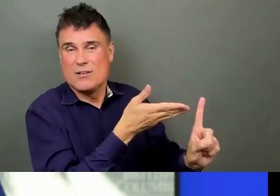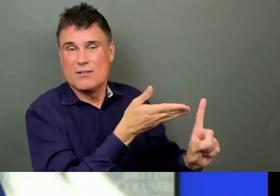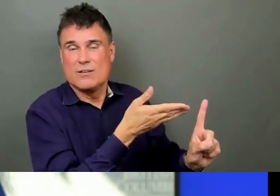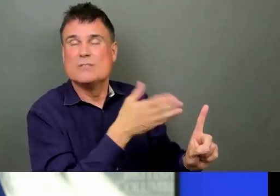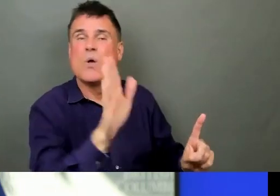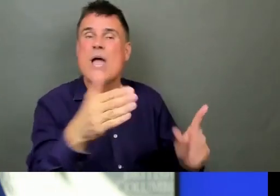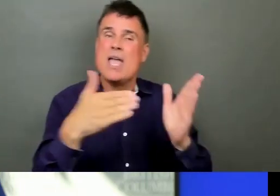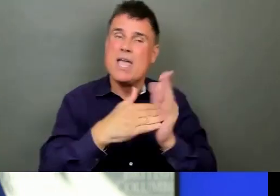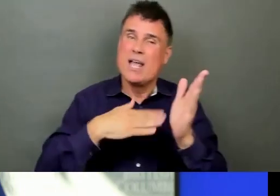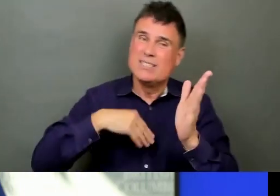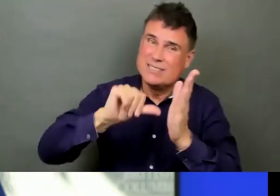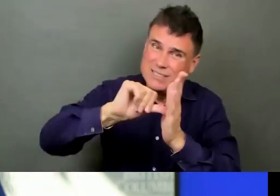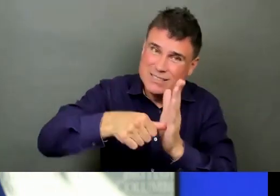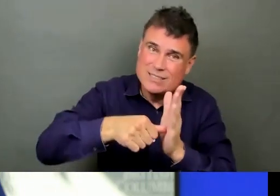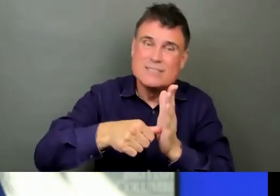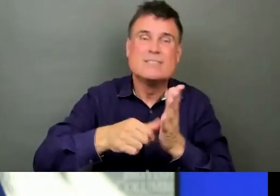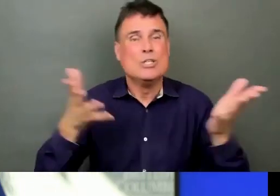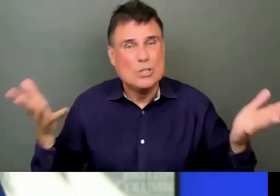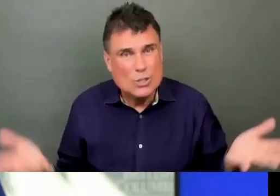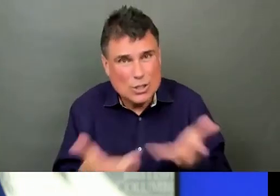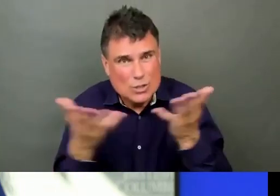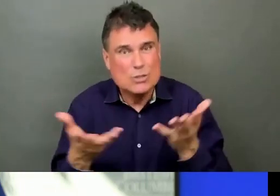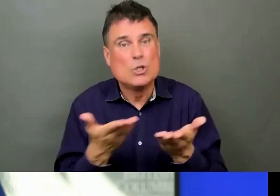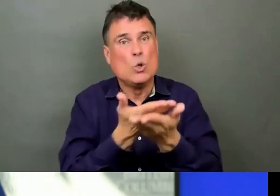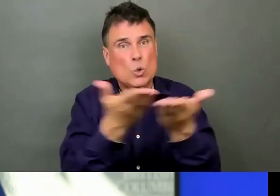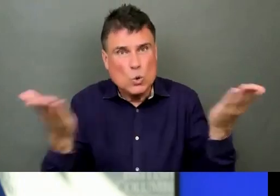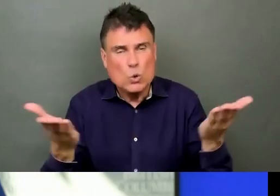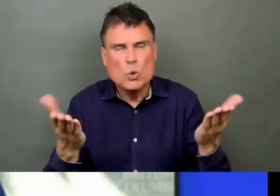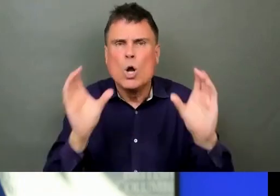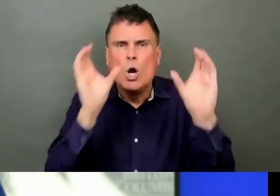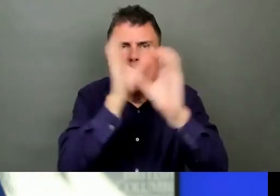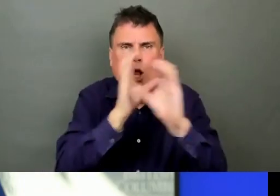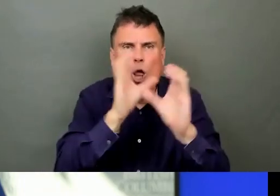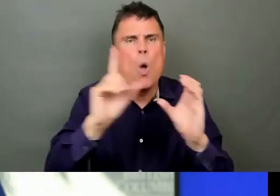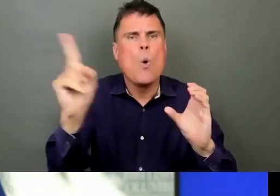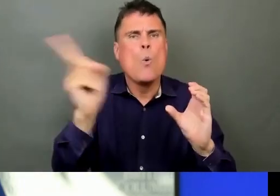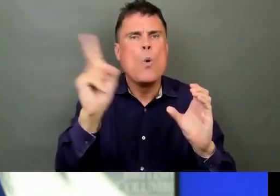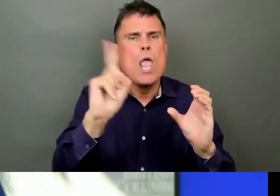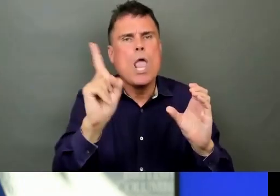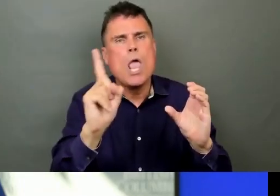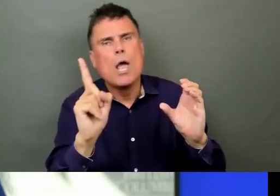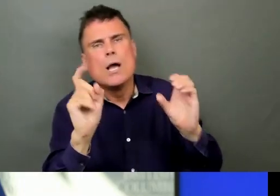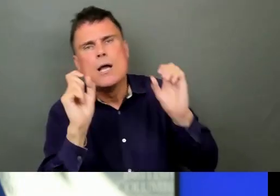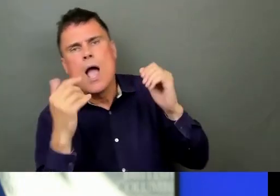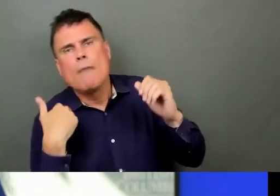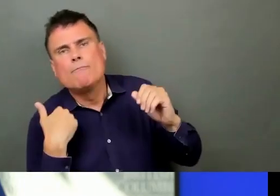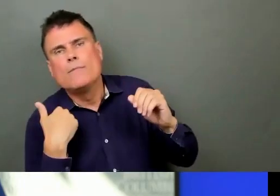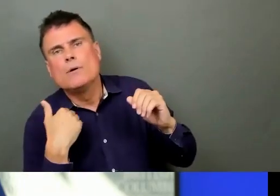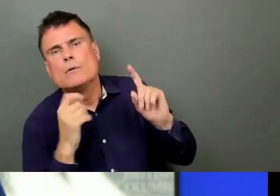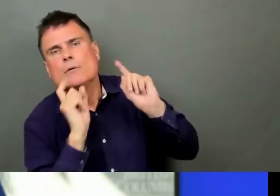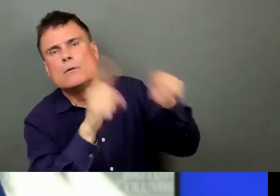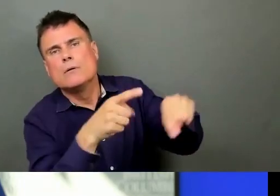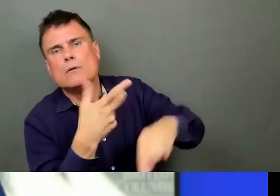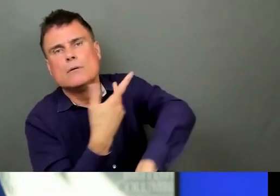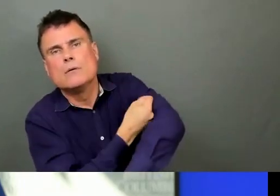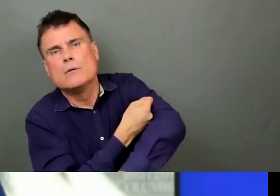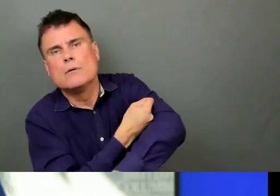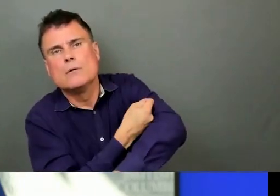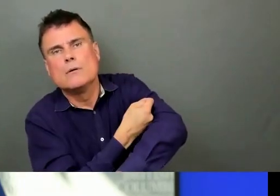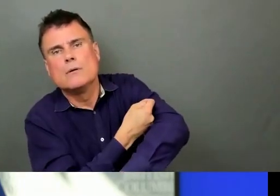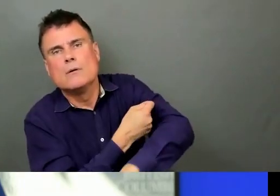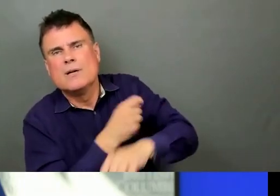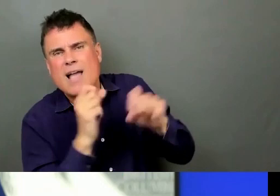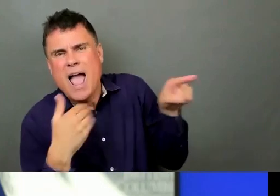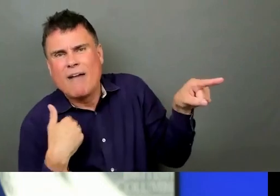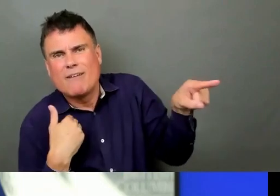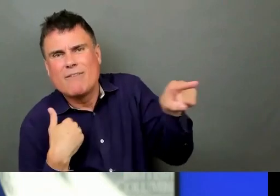this weekend and next week. on walk-up Wednesday, in particular August 4th, to get immunized. That's one of the ways all of us can